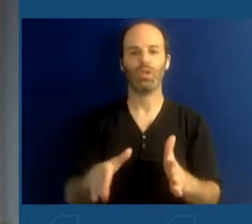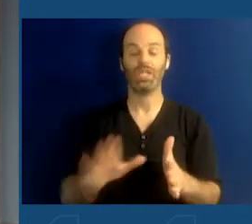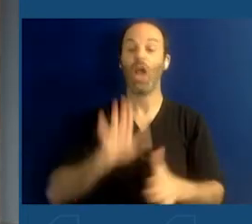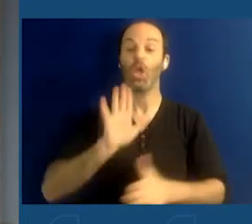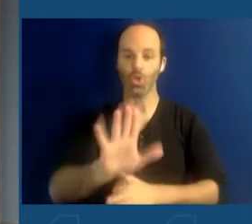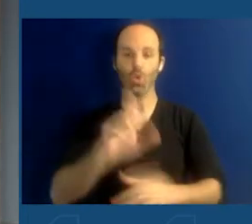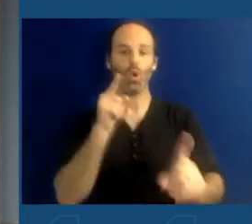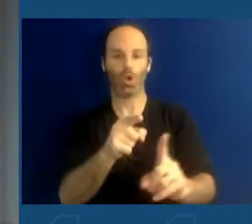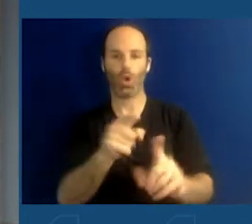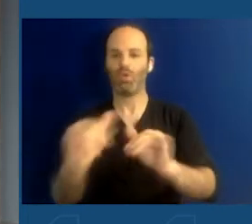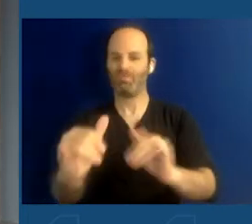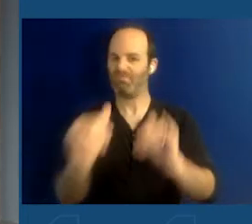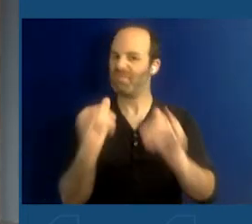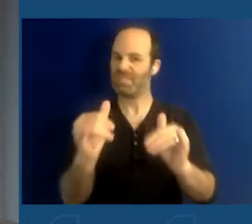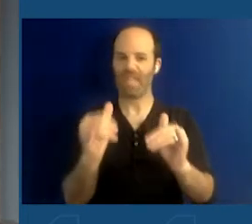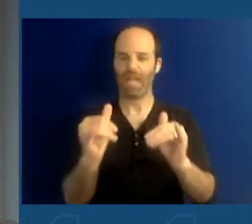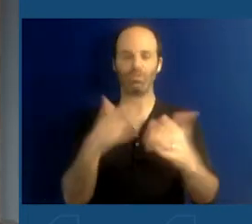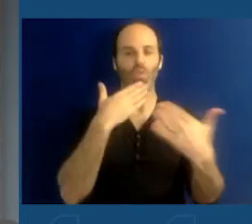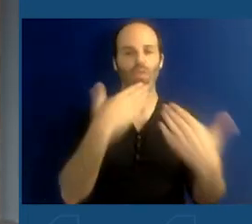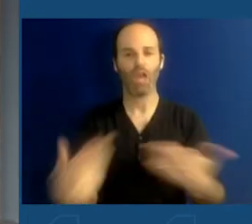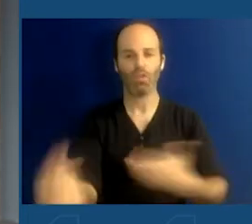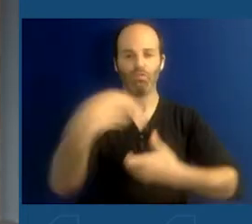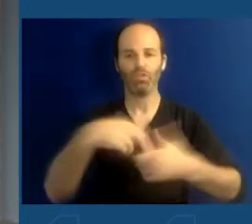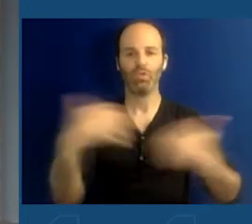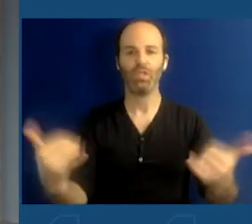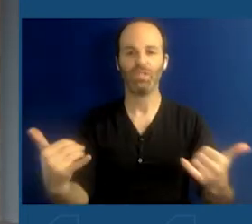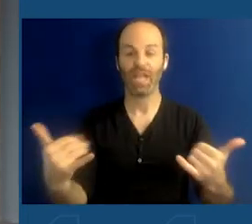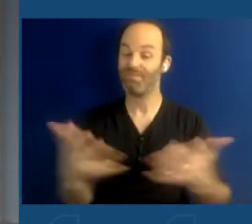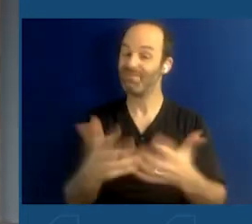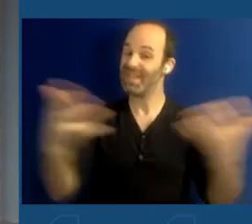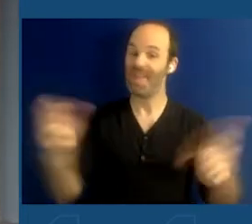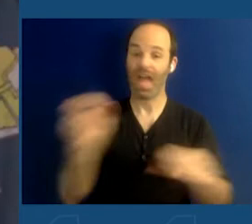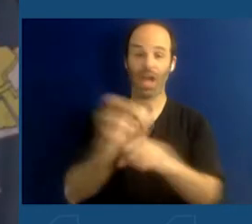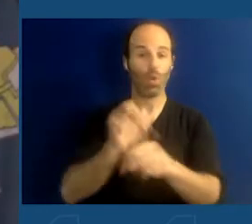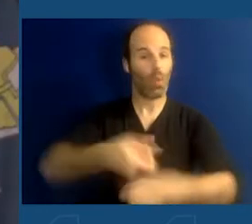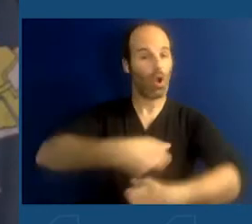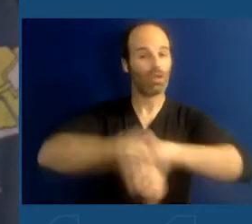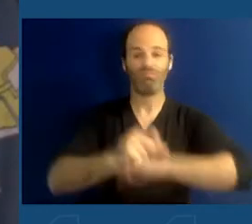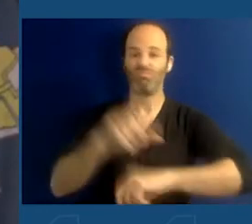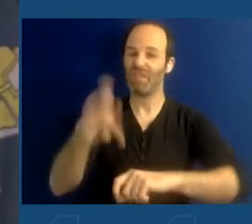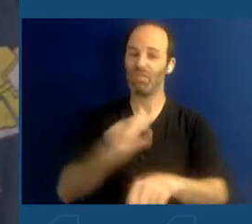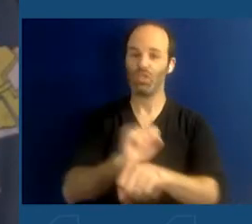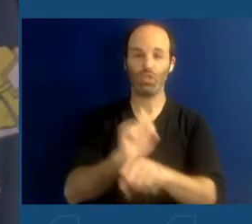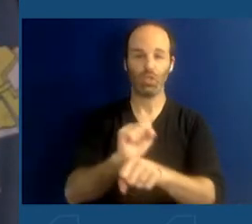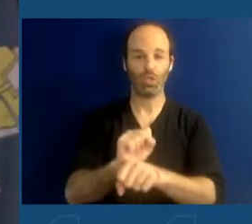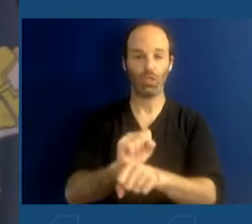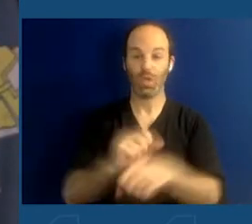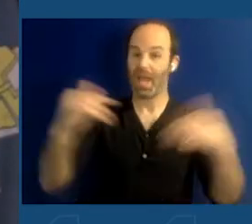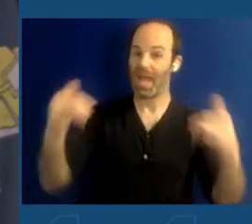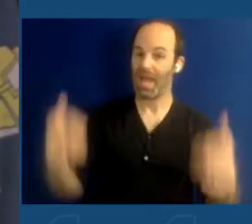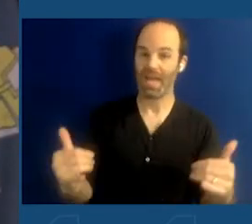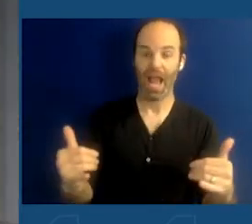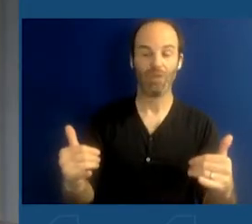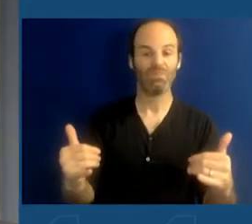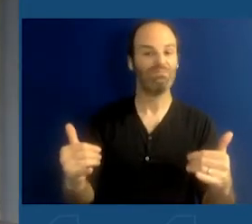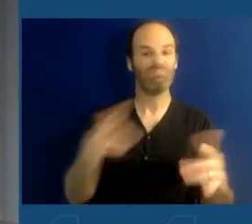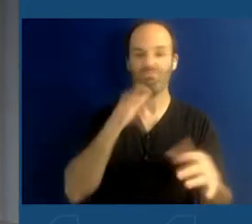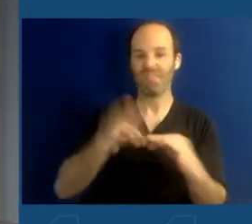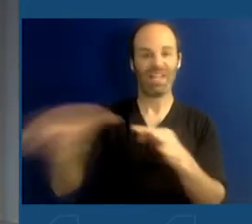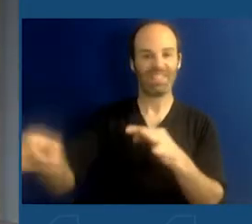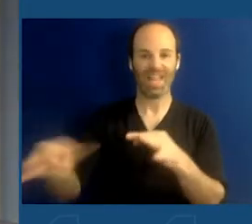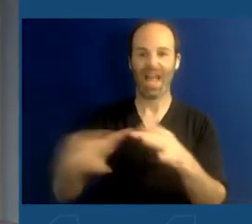thank you for being here. There is a lot of work to do. And now, without any further delay, I want to introduce